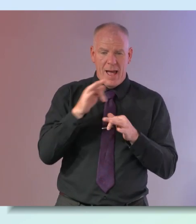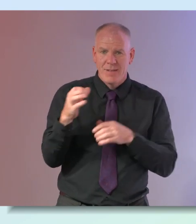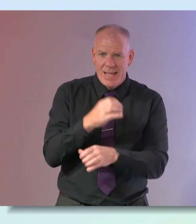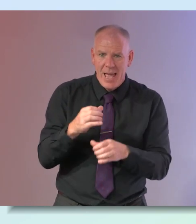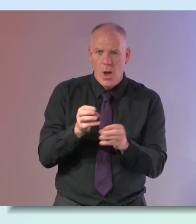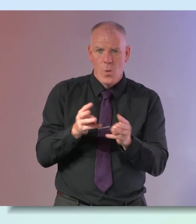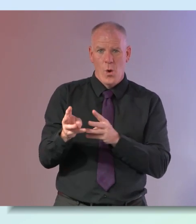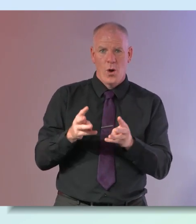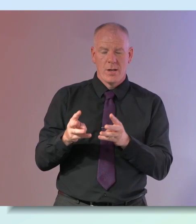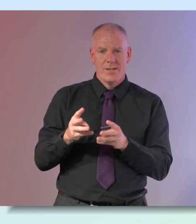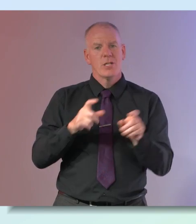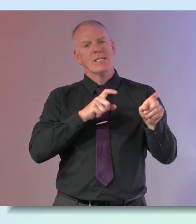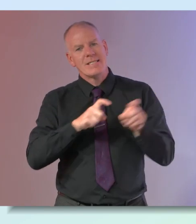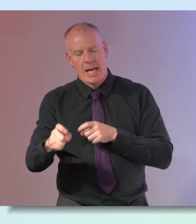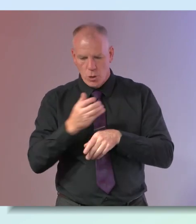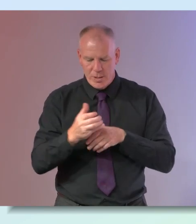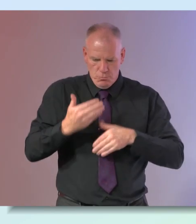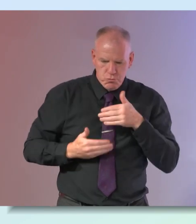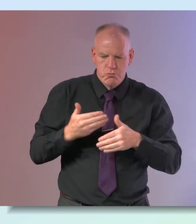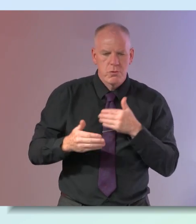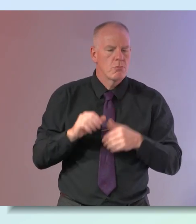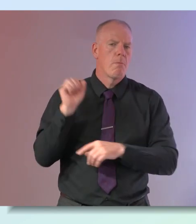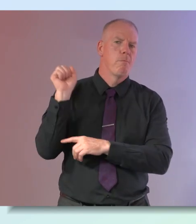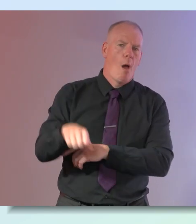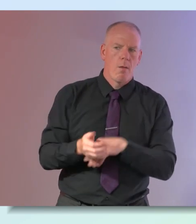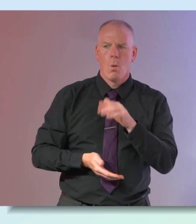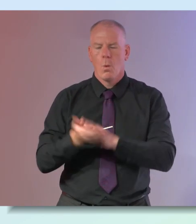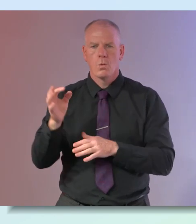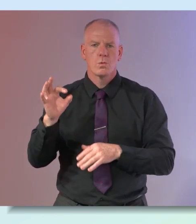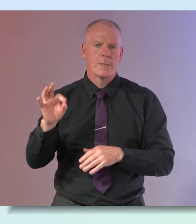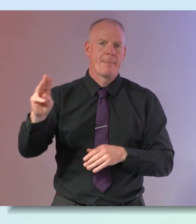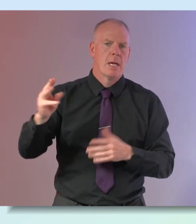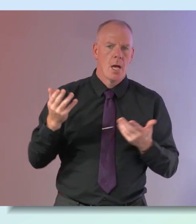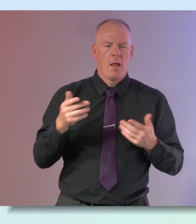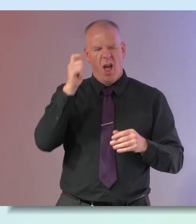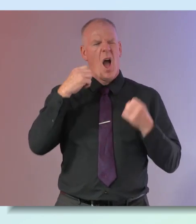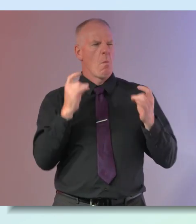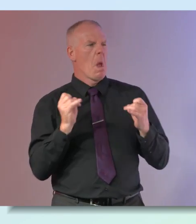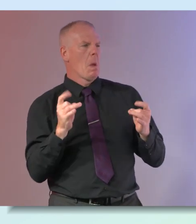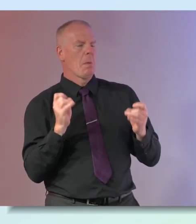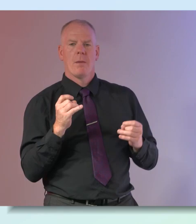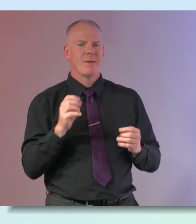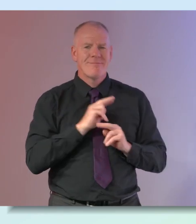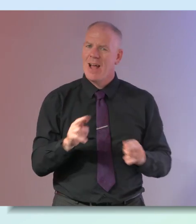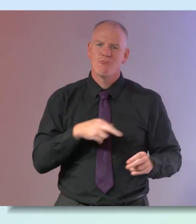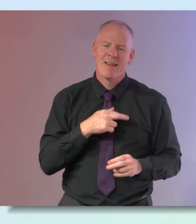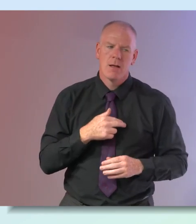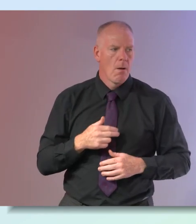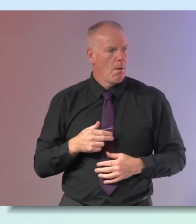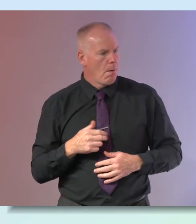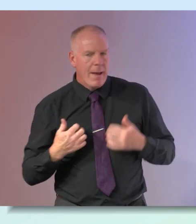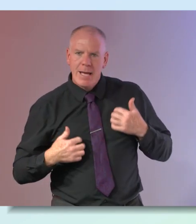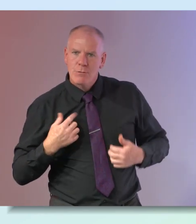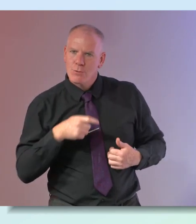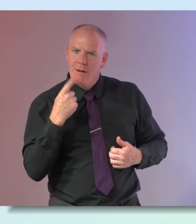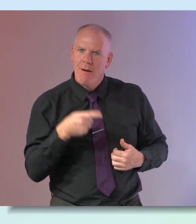the case may be and you just stay going you don't you don't bother going to the doctor you're kind of thinking you're okay but you're not do you know what that's really interesting even what you